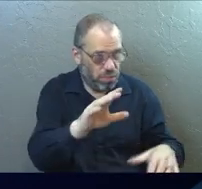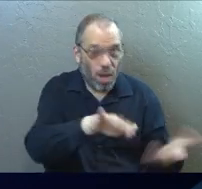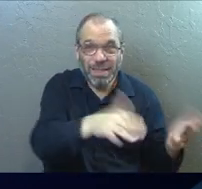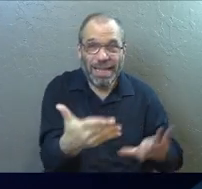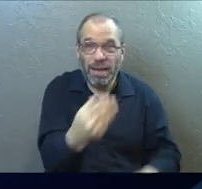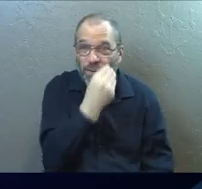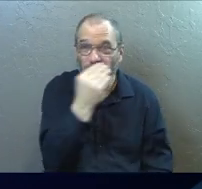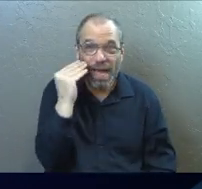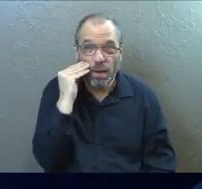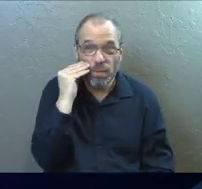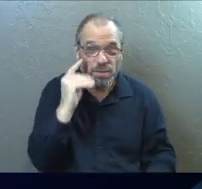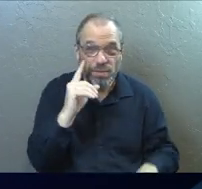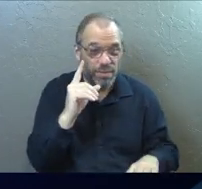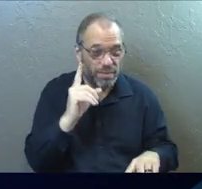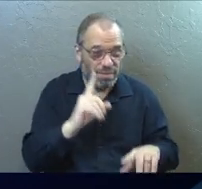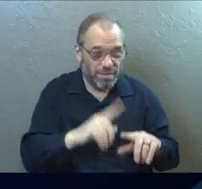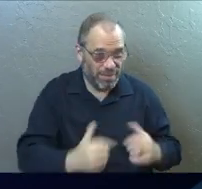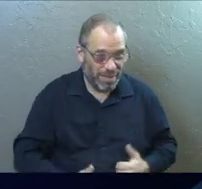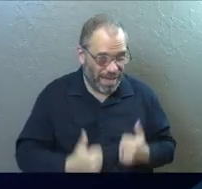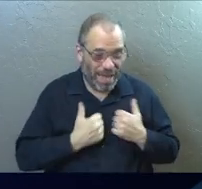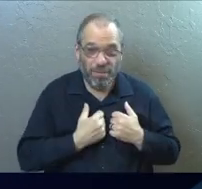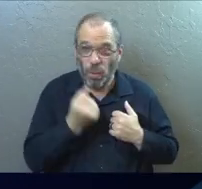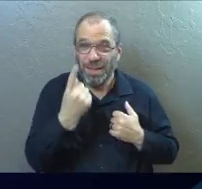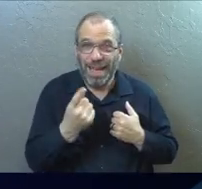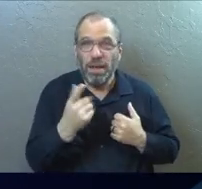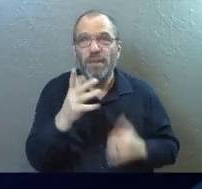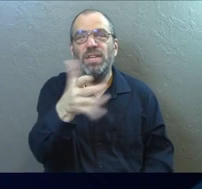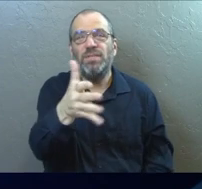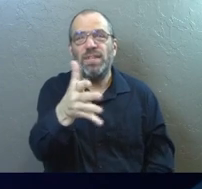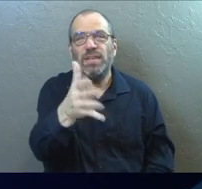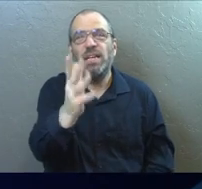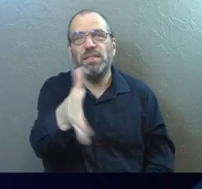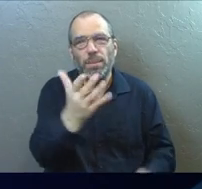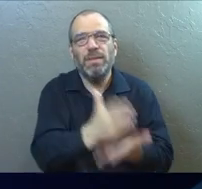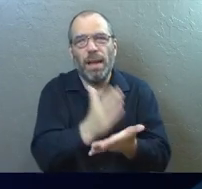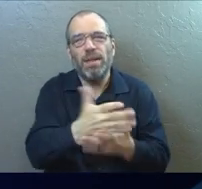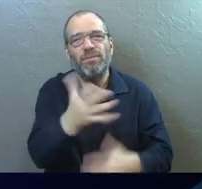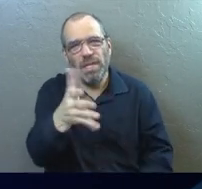because they're dead. We all get that. Quit saying it. I know.